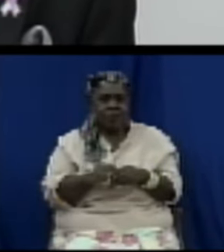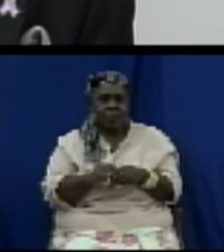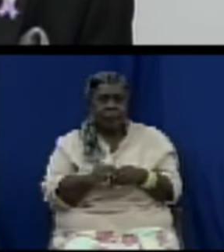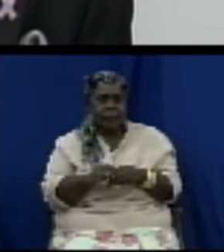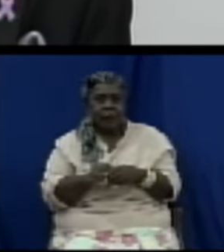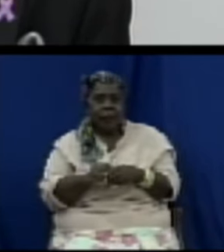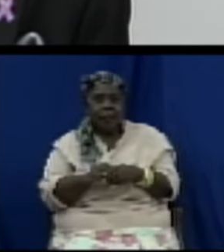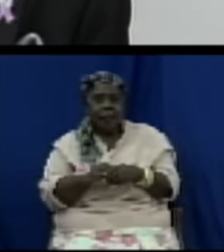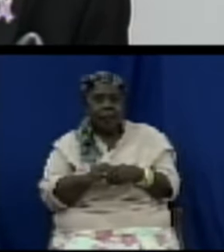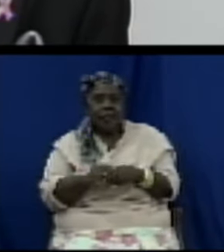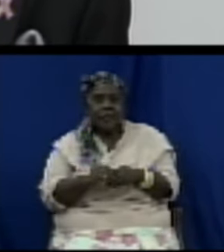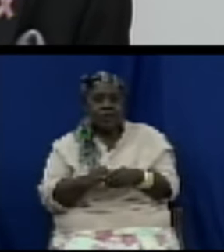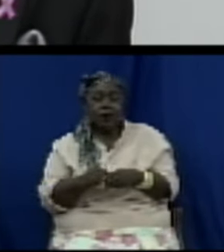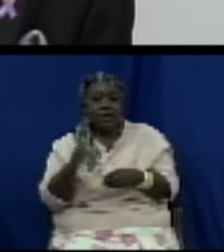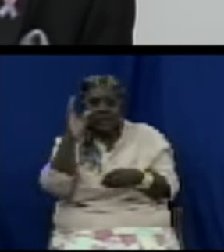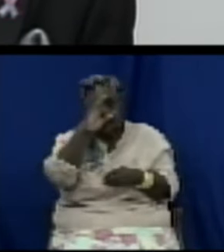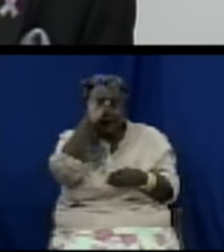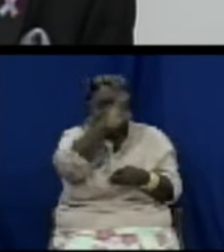investigations